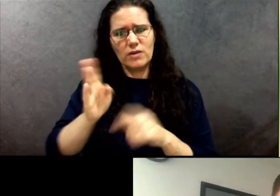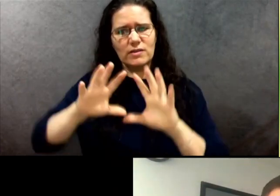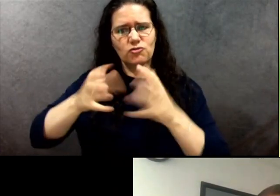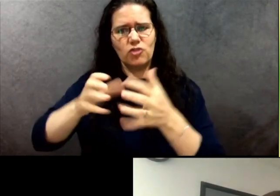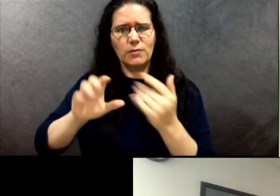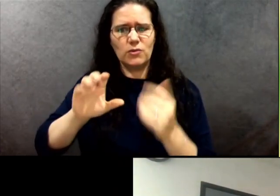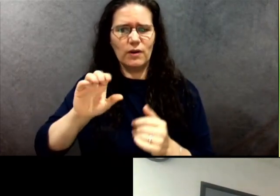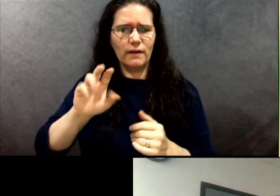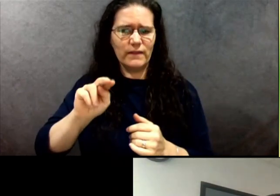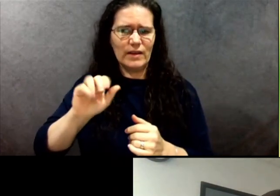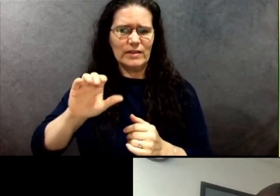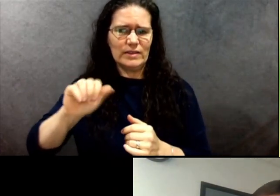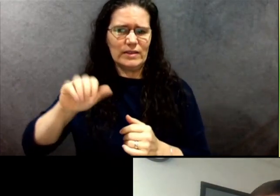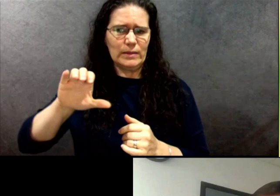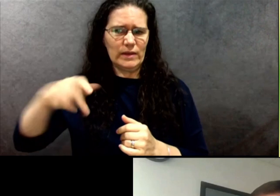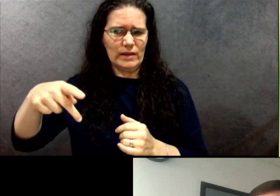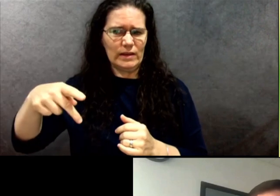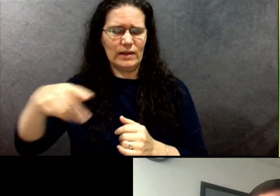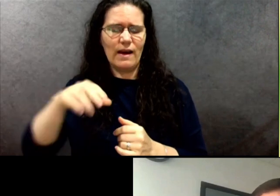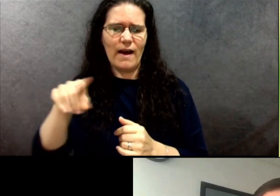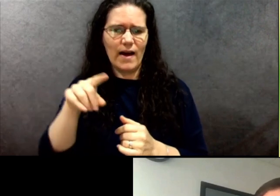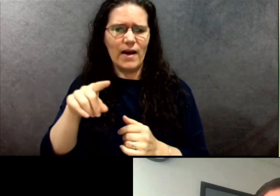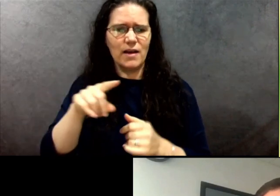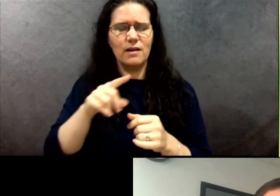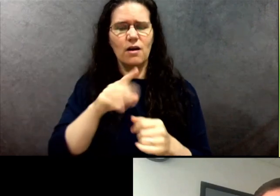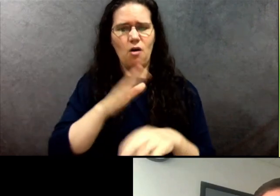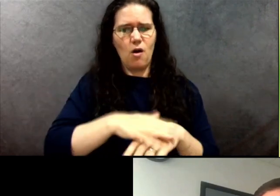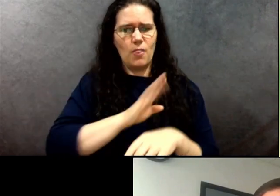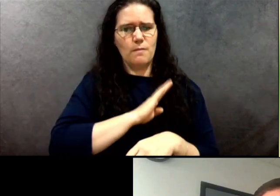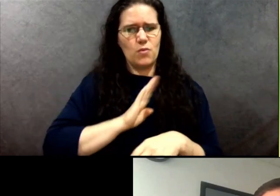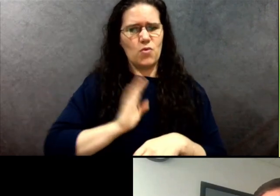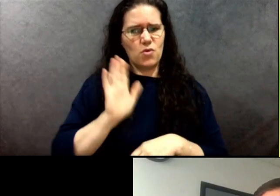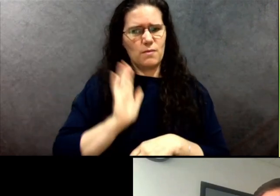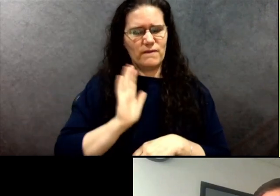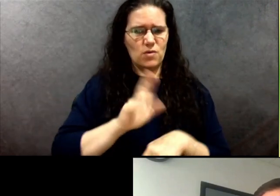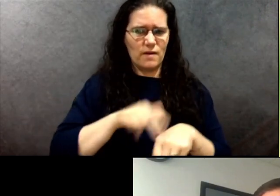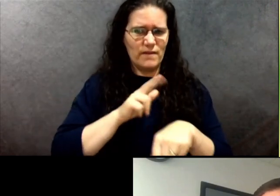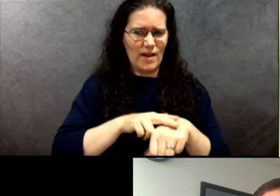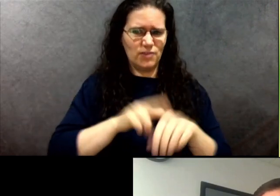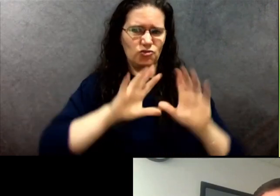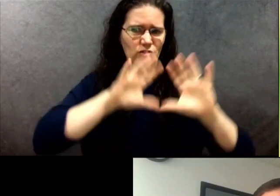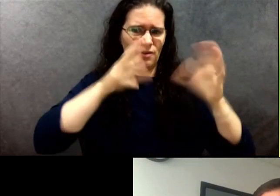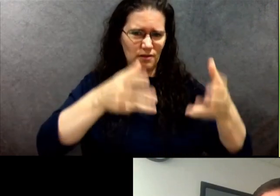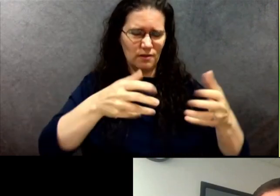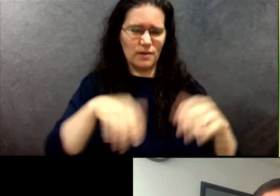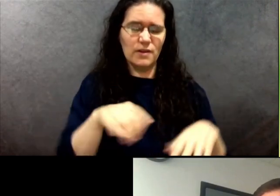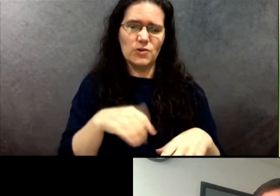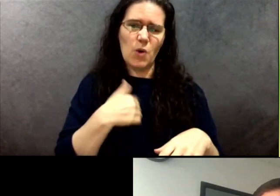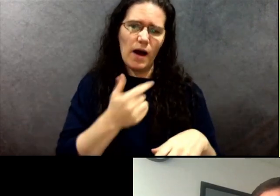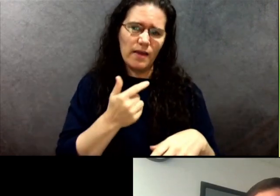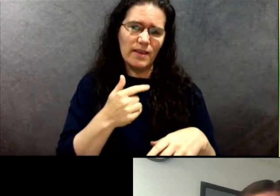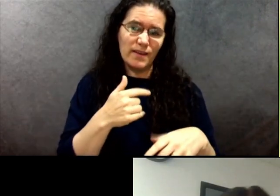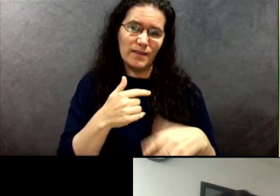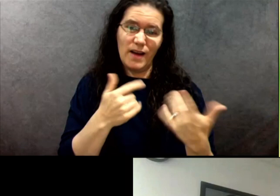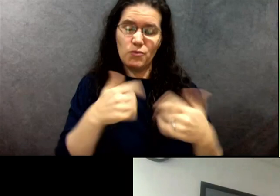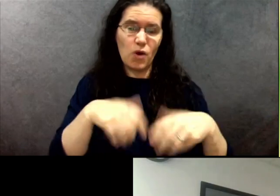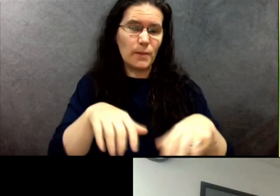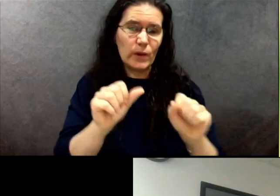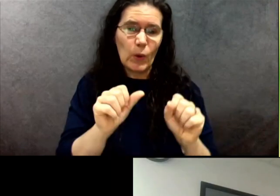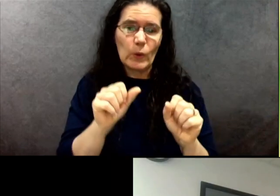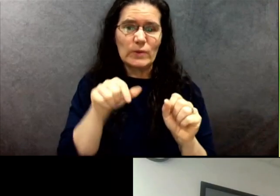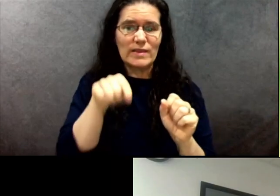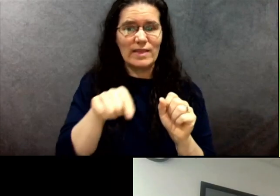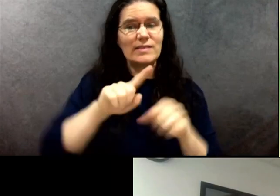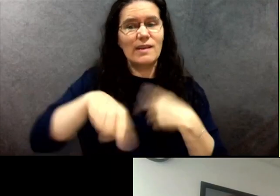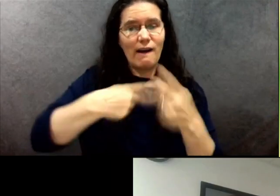and I probably do and facilitate, I should say three of these types of conversations that we credit to